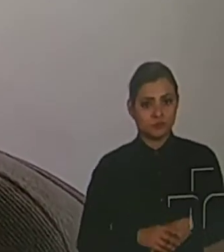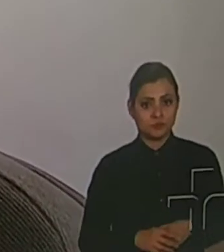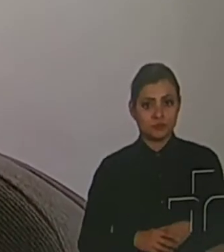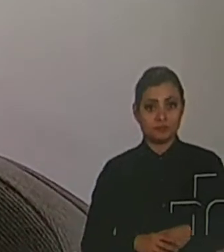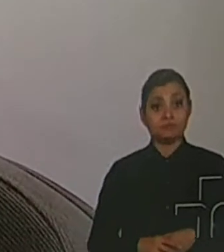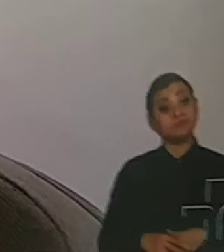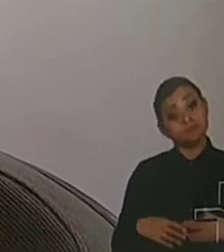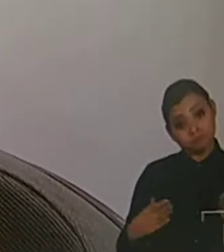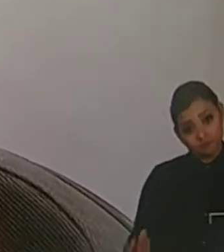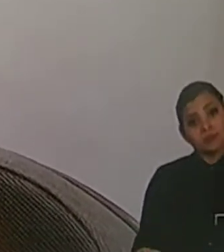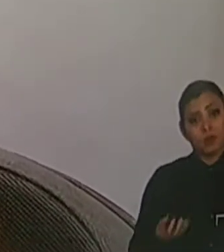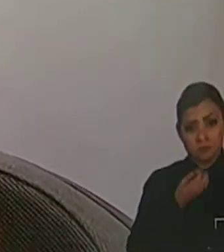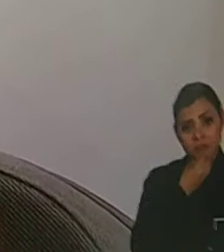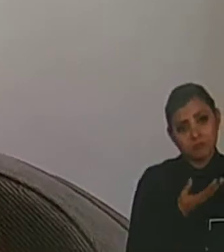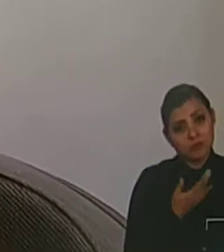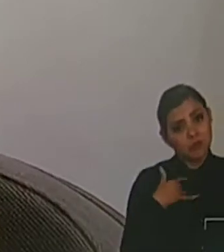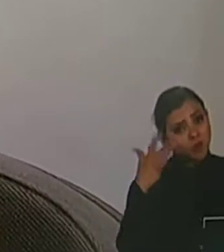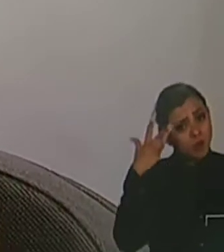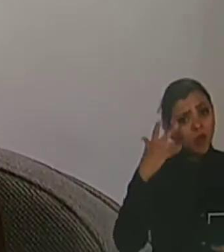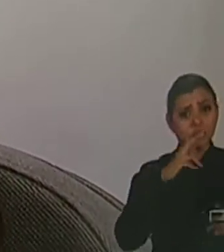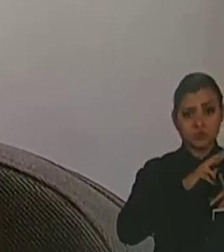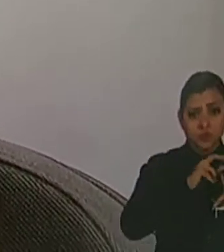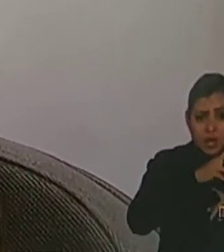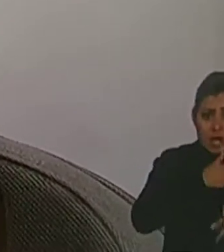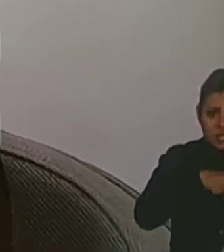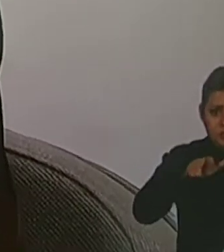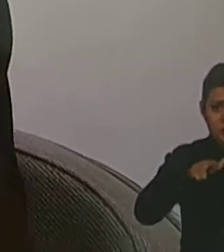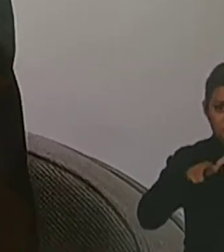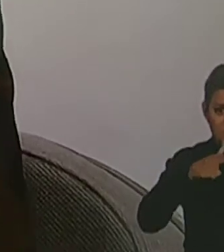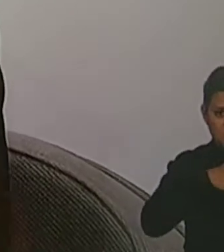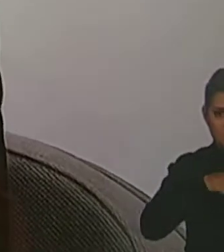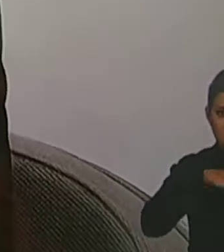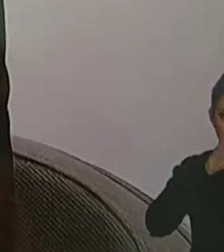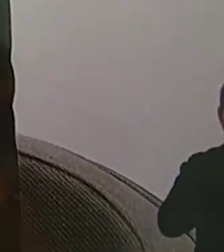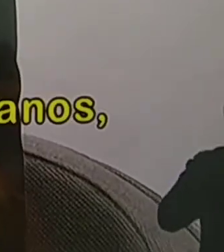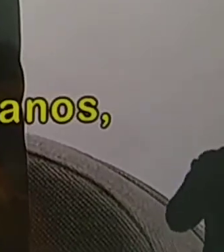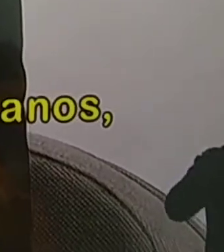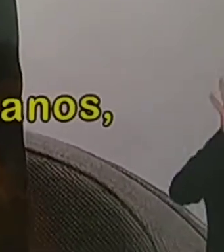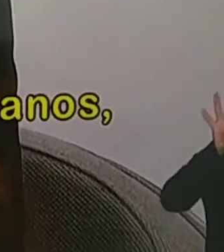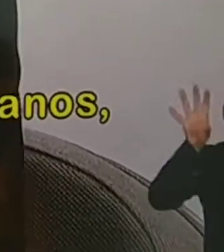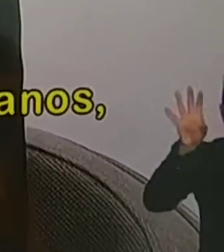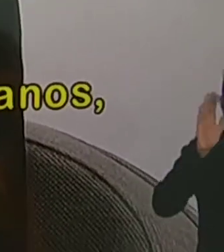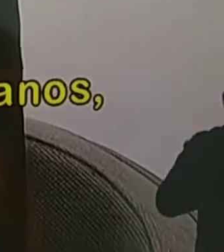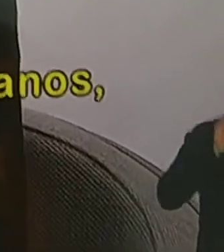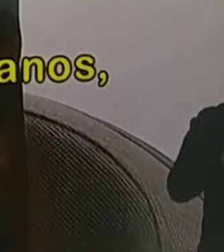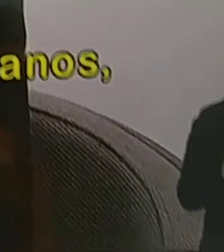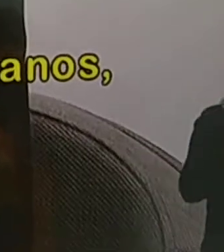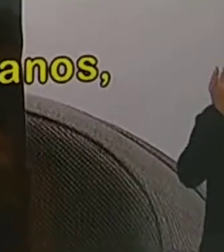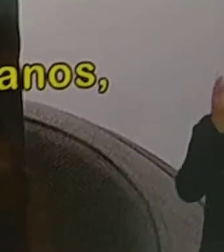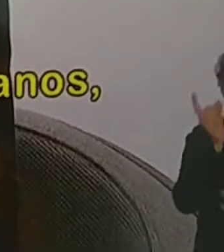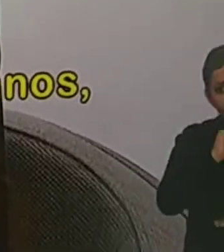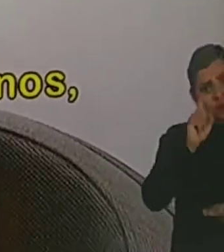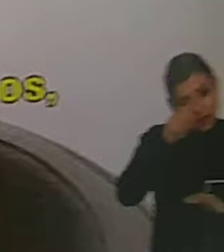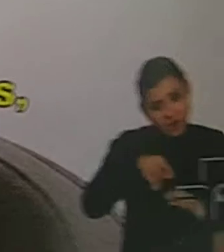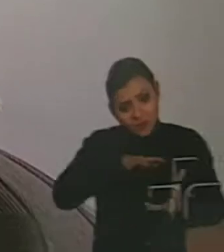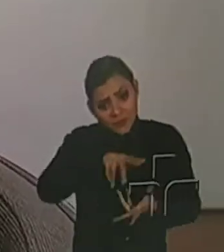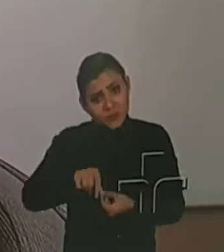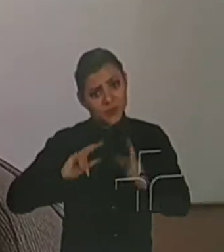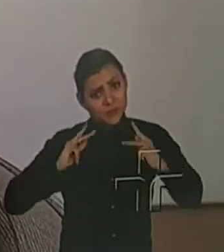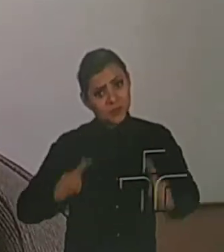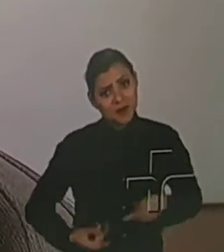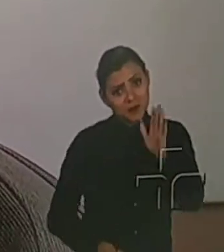Well, I think that religions are not made in heaven, they are made on earth by humans.